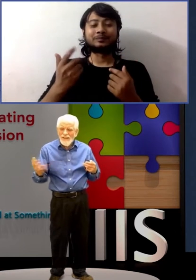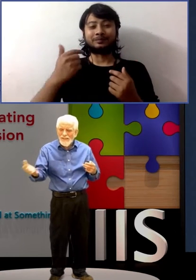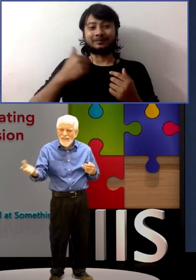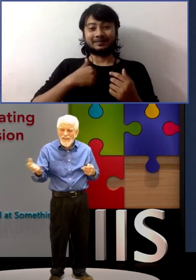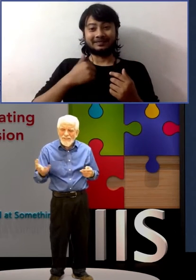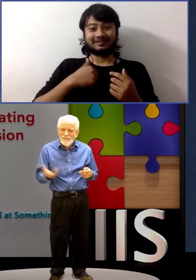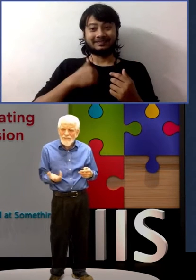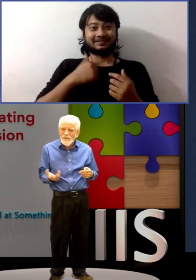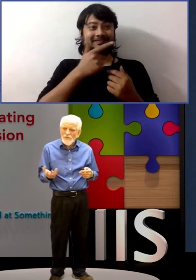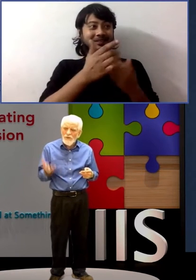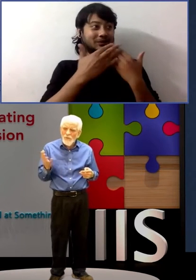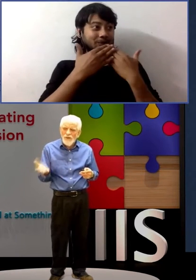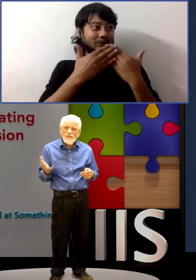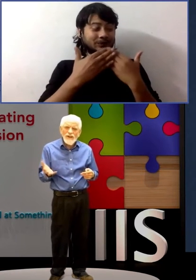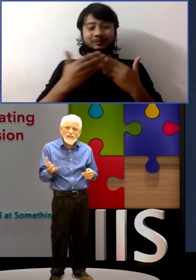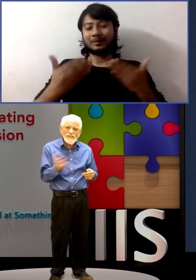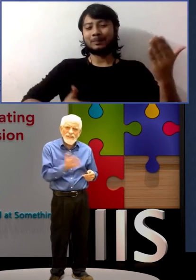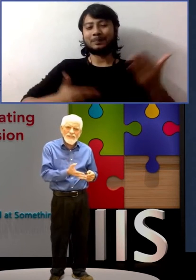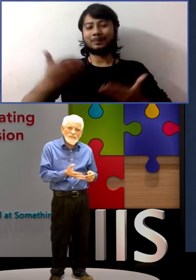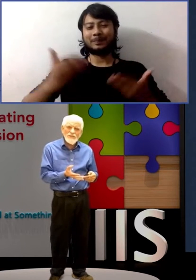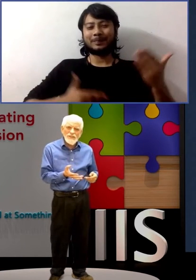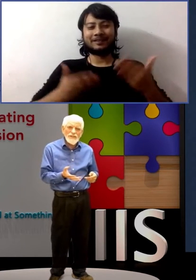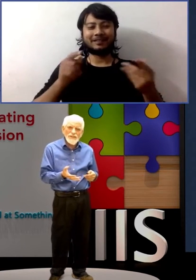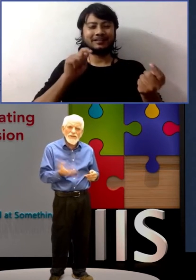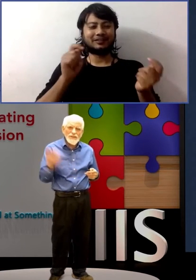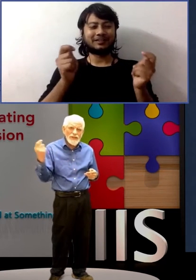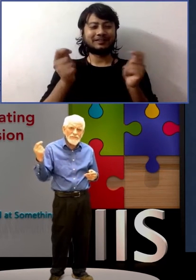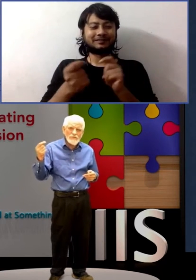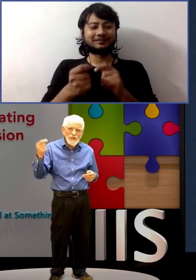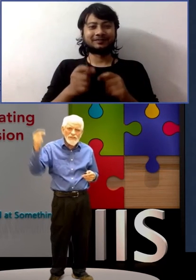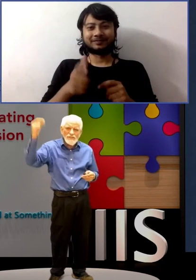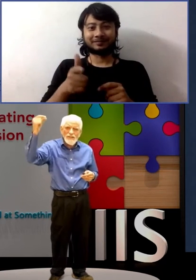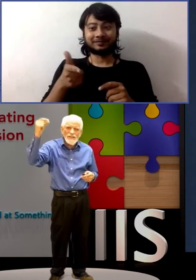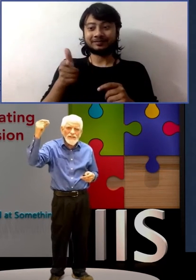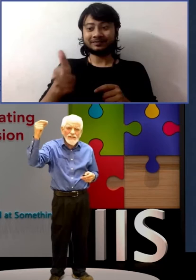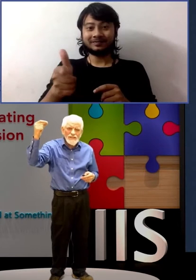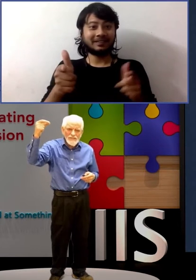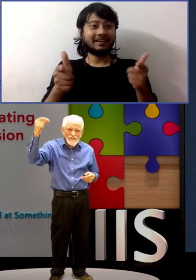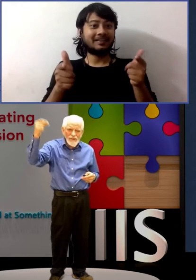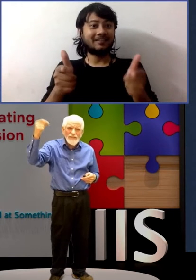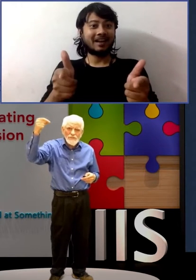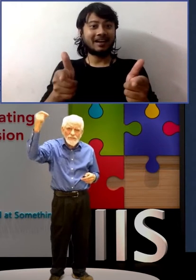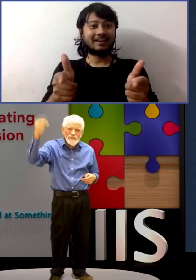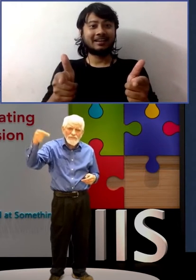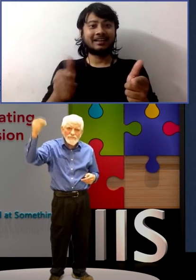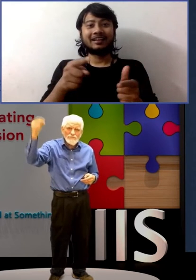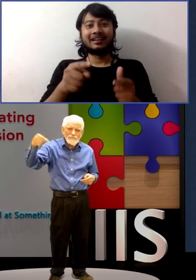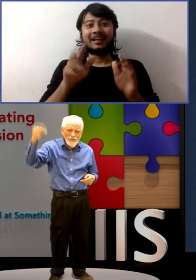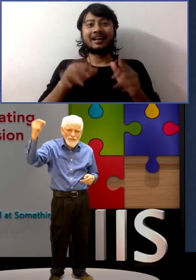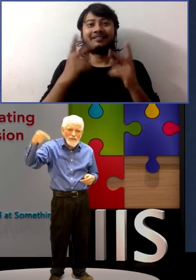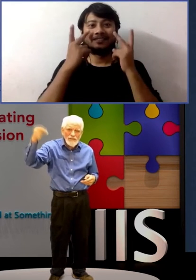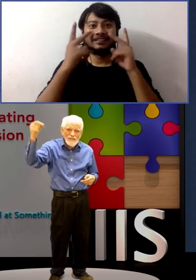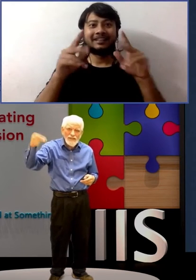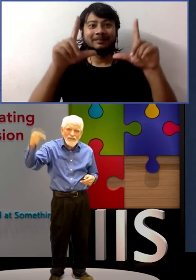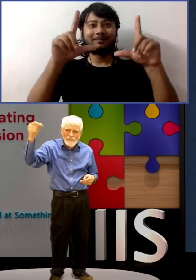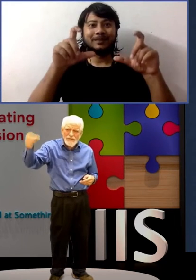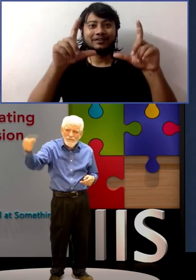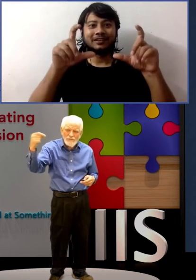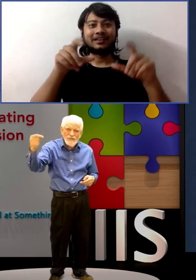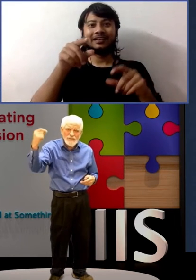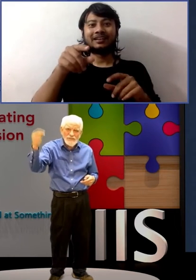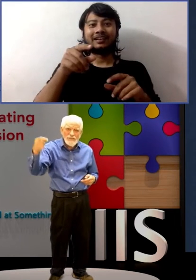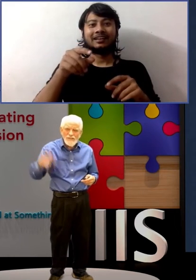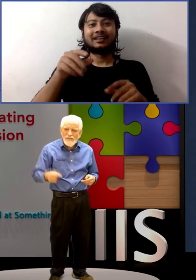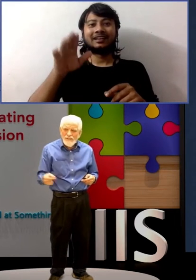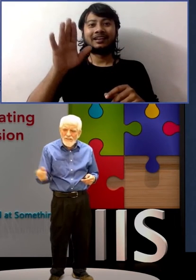And he had this joke where one rat is saying to another. Now, you have to picture that there's a graduate student putting the pellets down every time